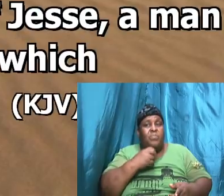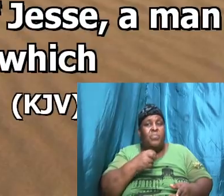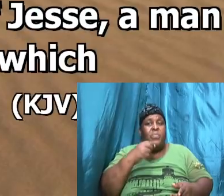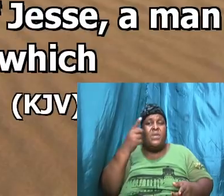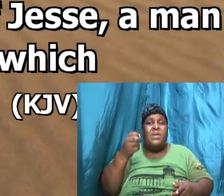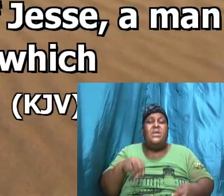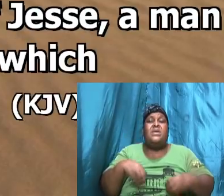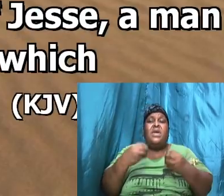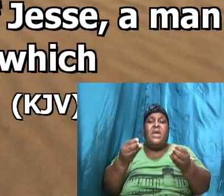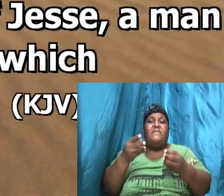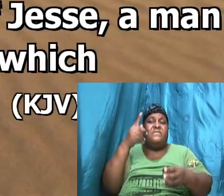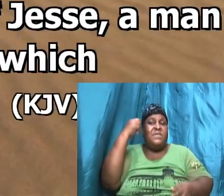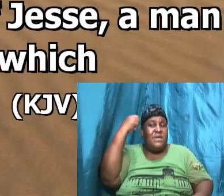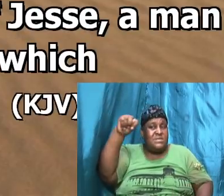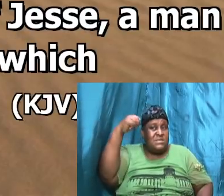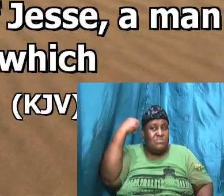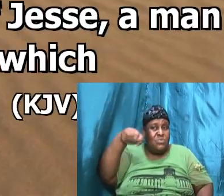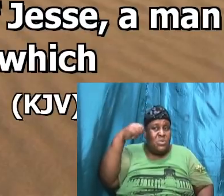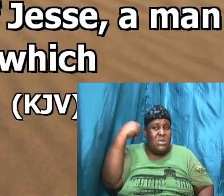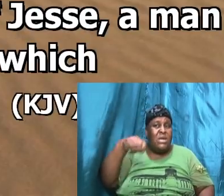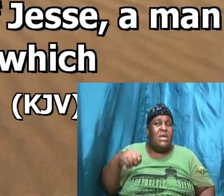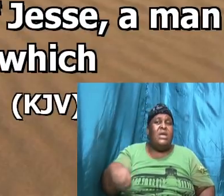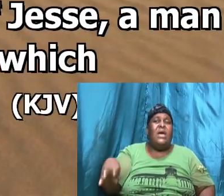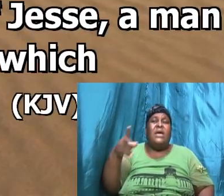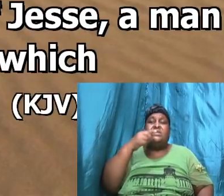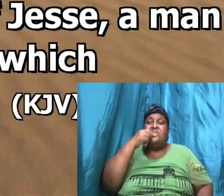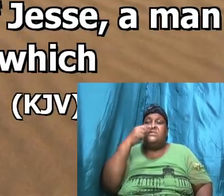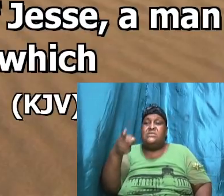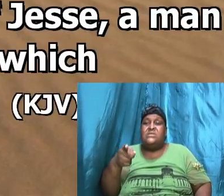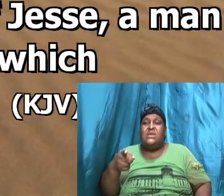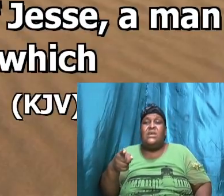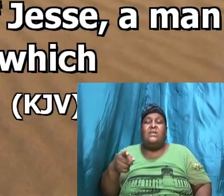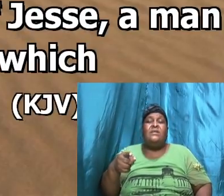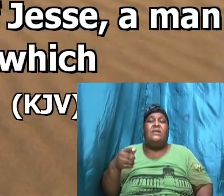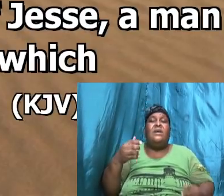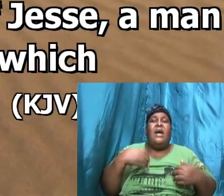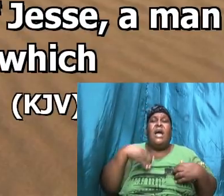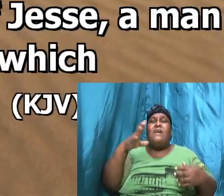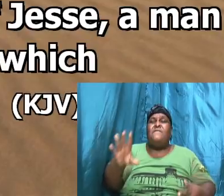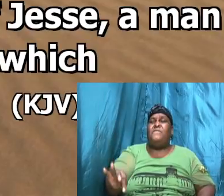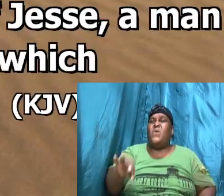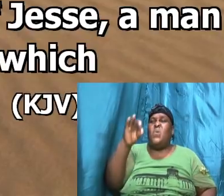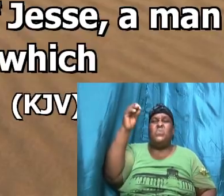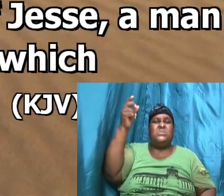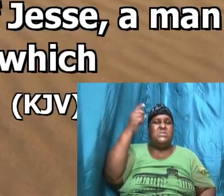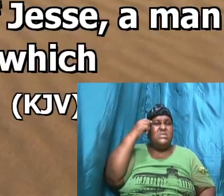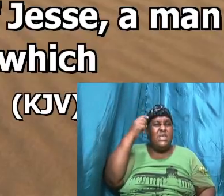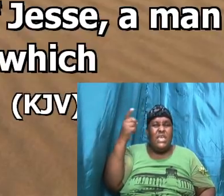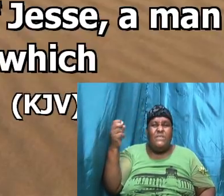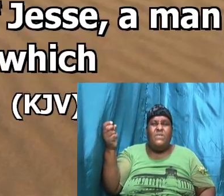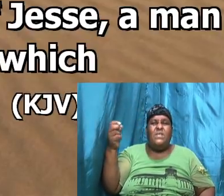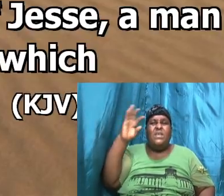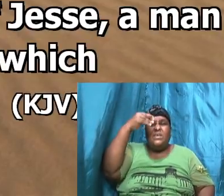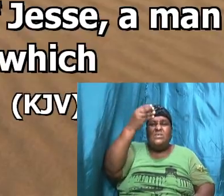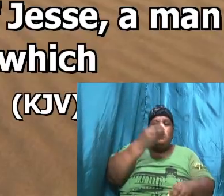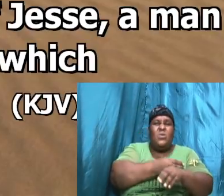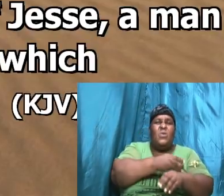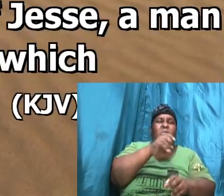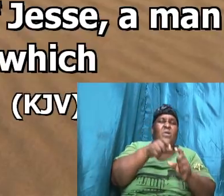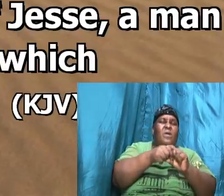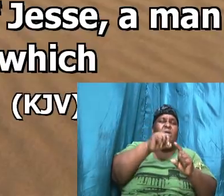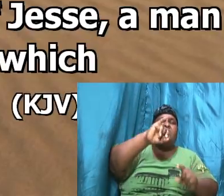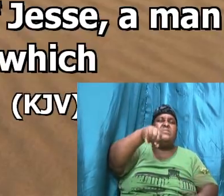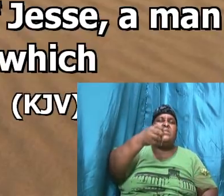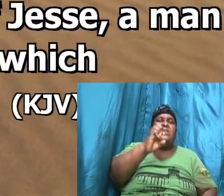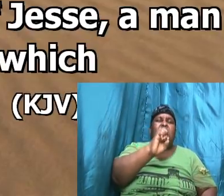also he gave the testimony and said I found David the son of